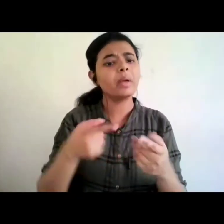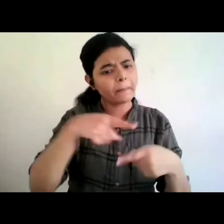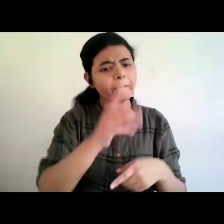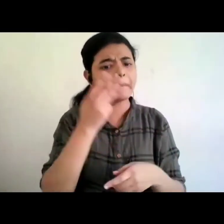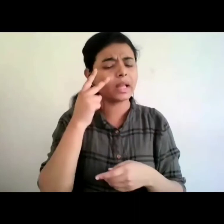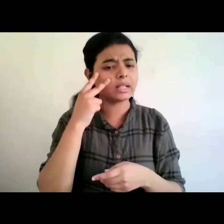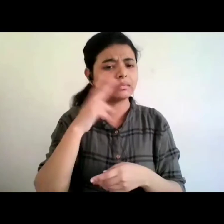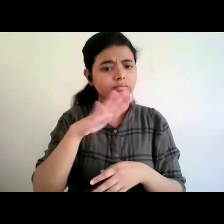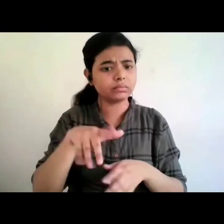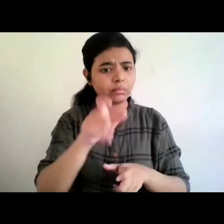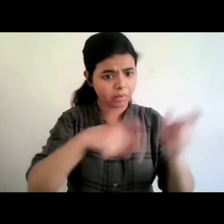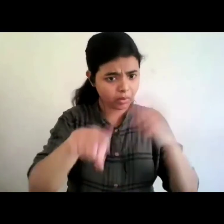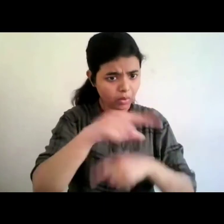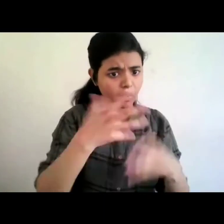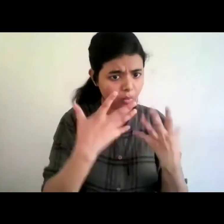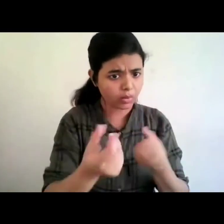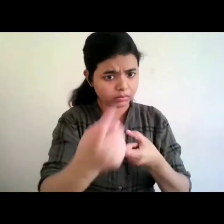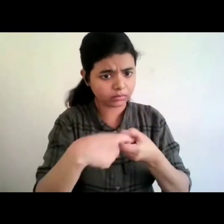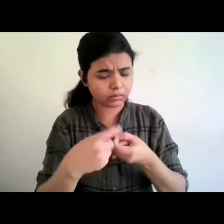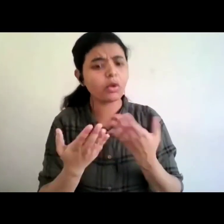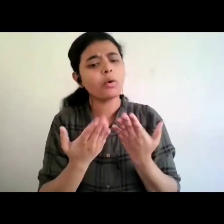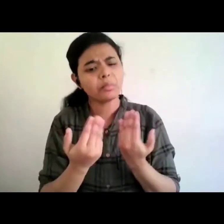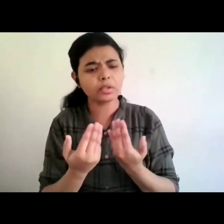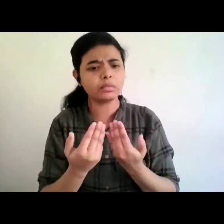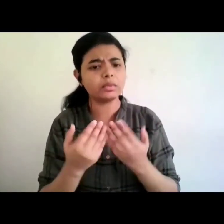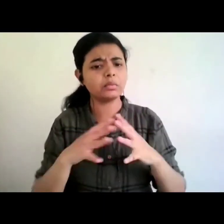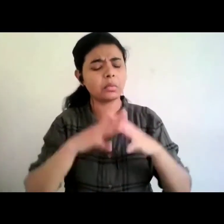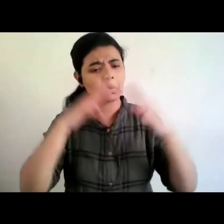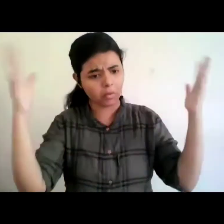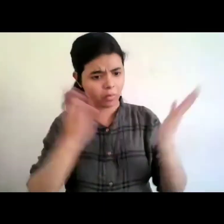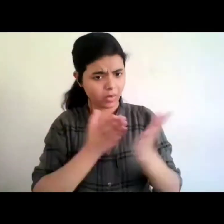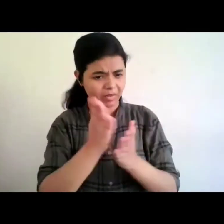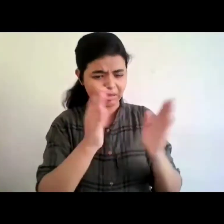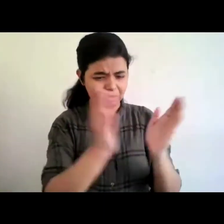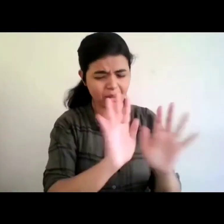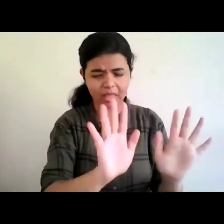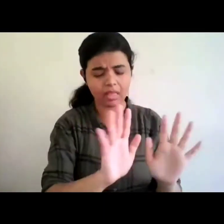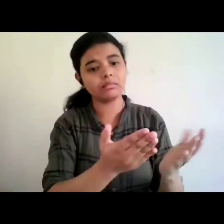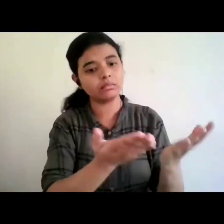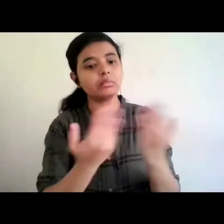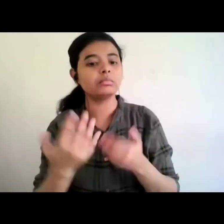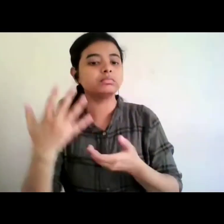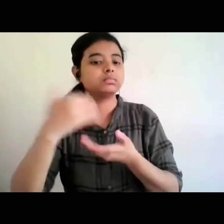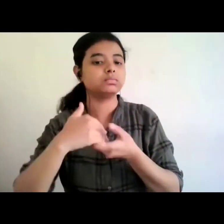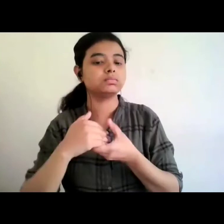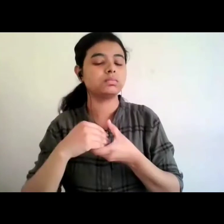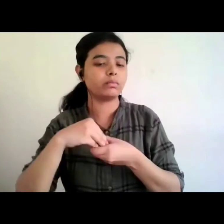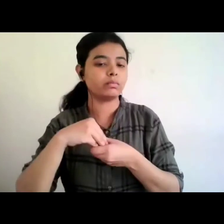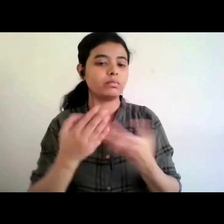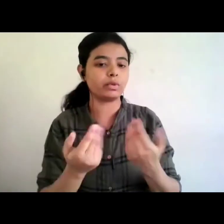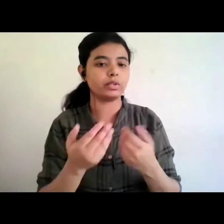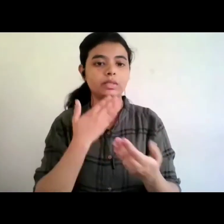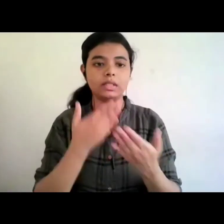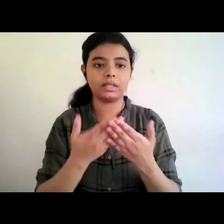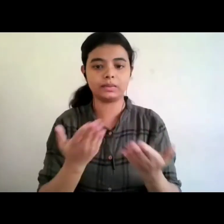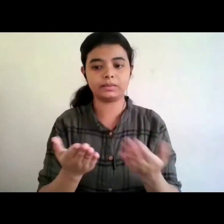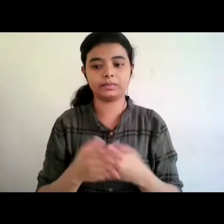actually can contribute in in a big way in this collection thank you